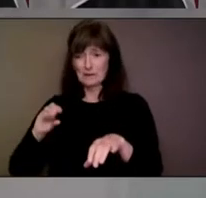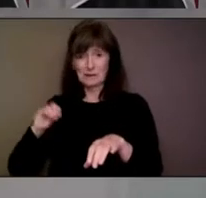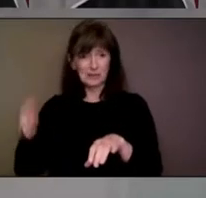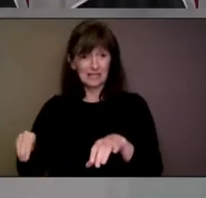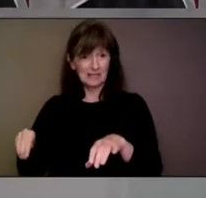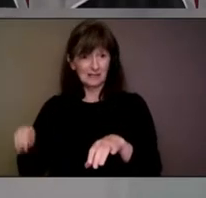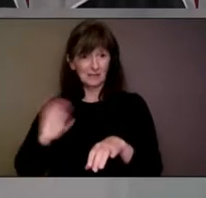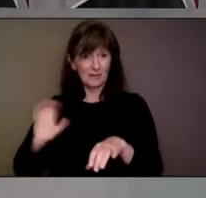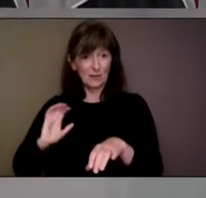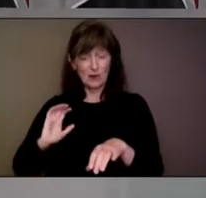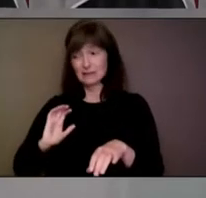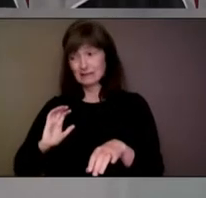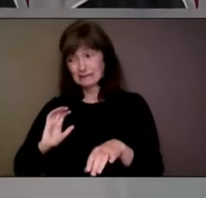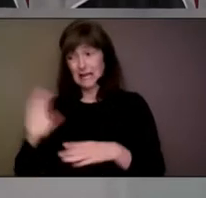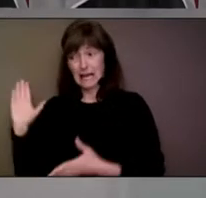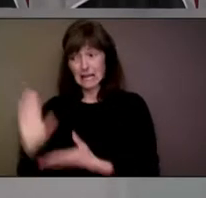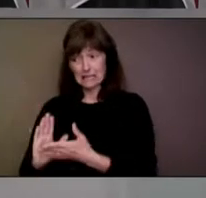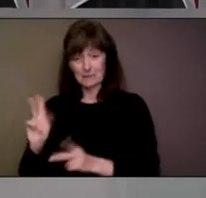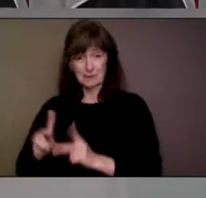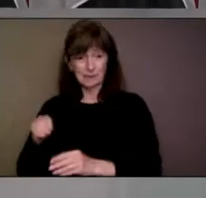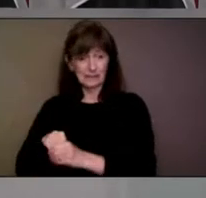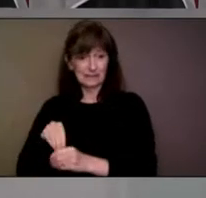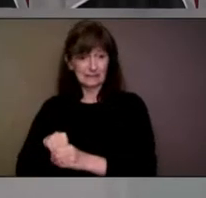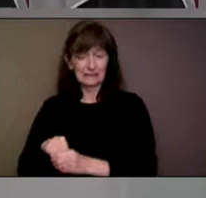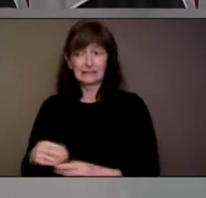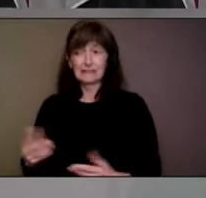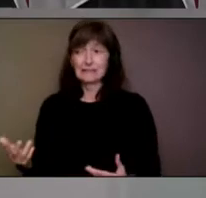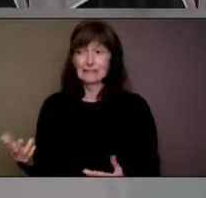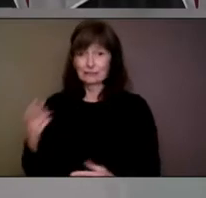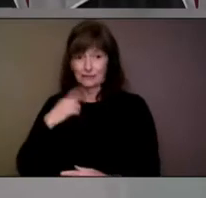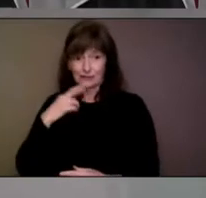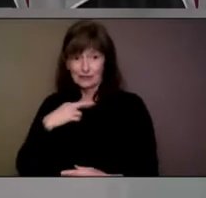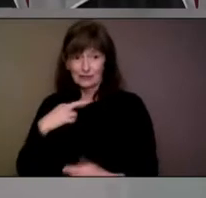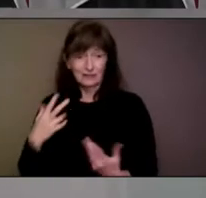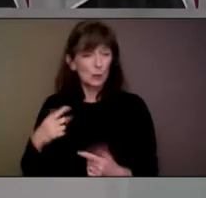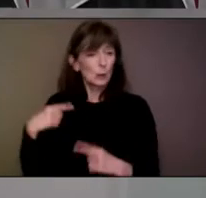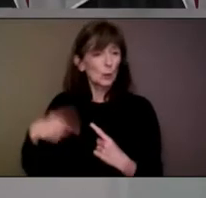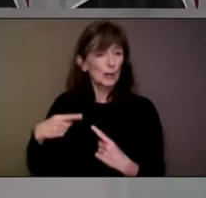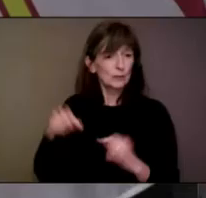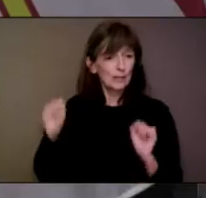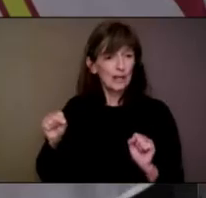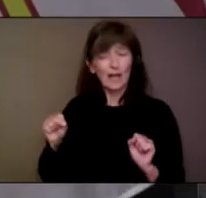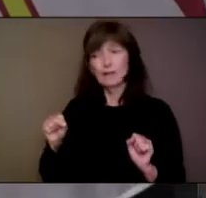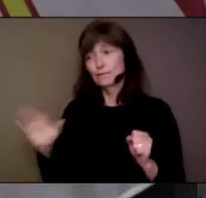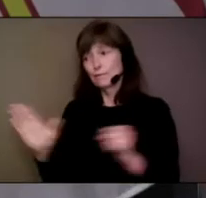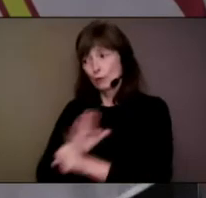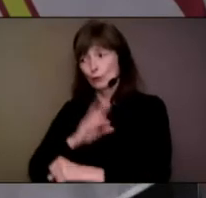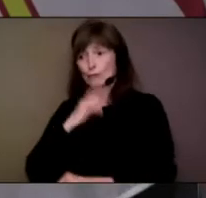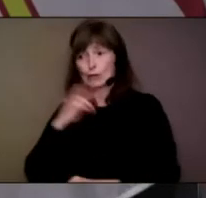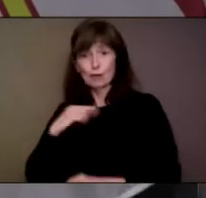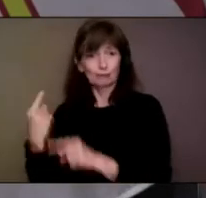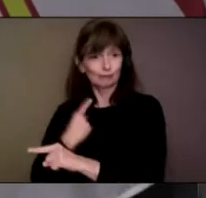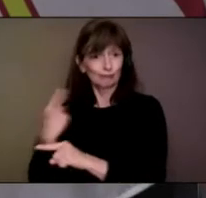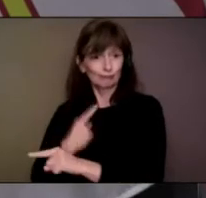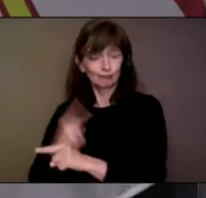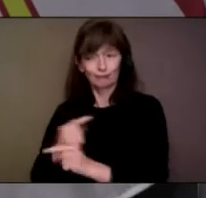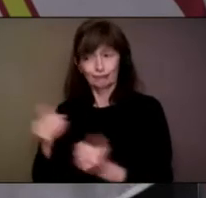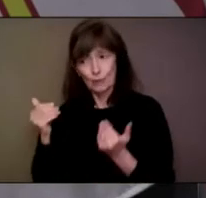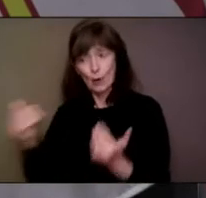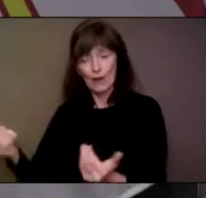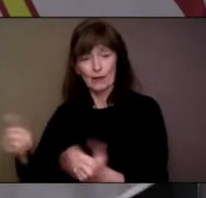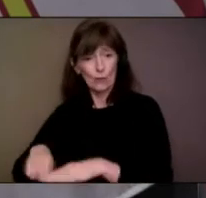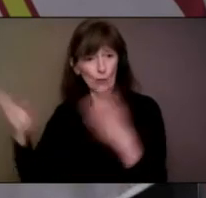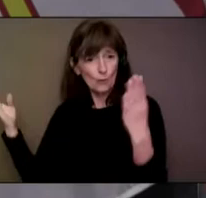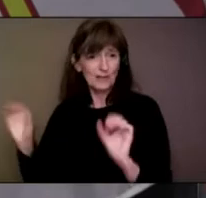to be able to allow restaurants, for example, to be able to go back to a full capacity? Yeah, so the physical distancing thing is, you know,